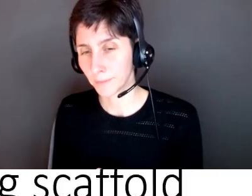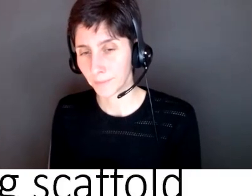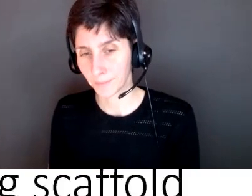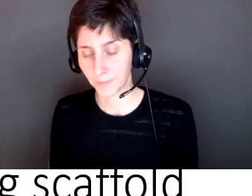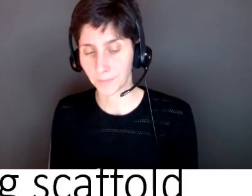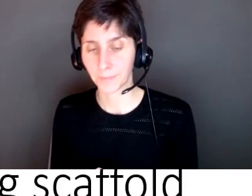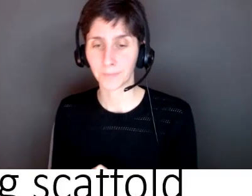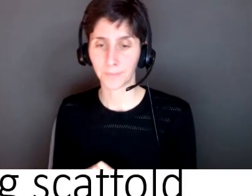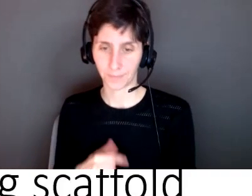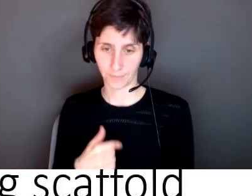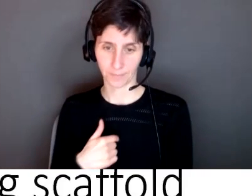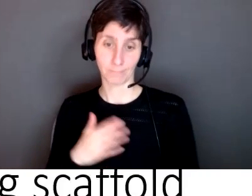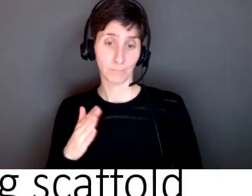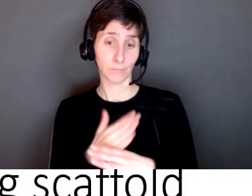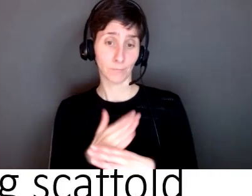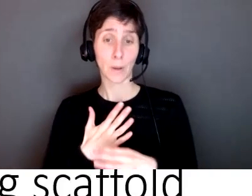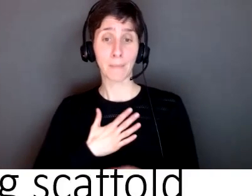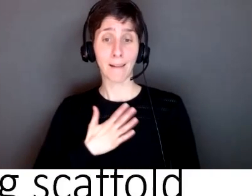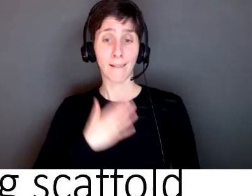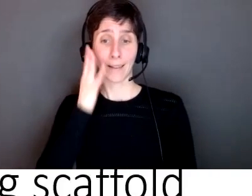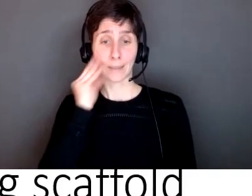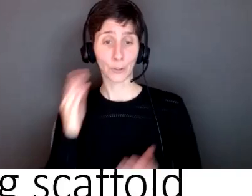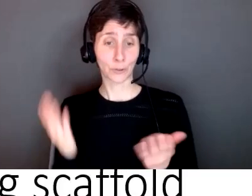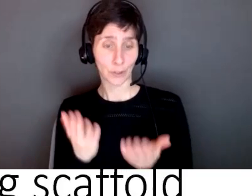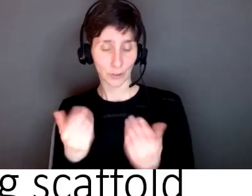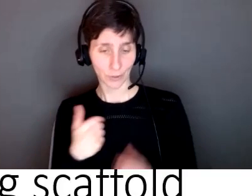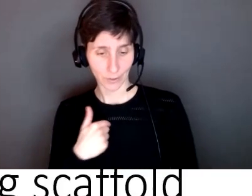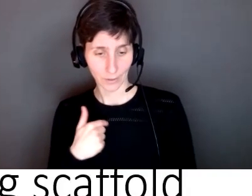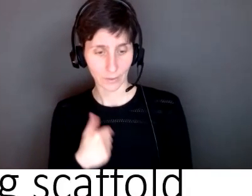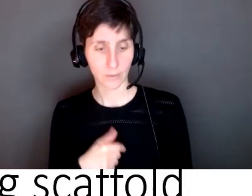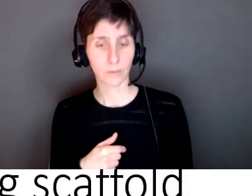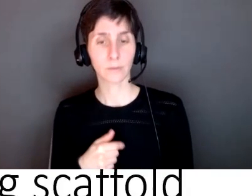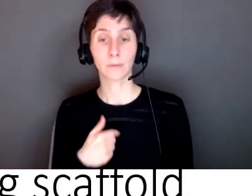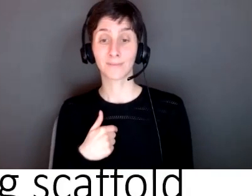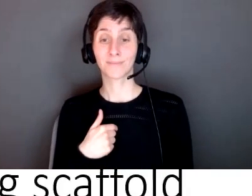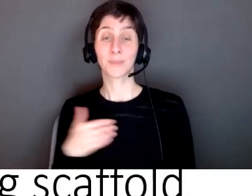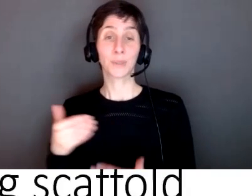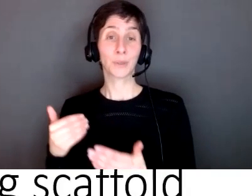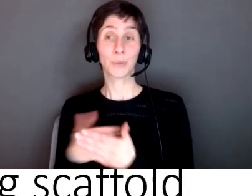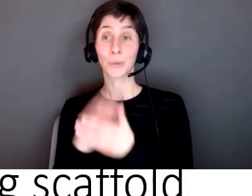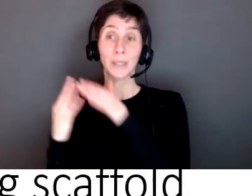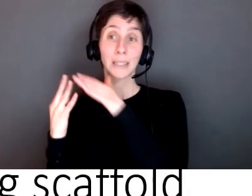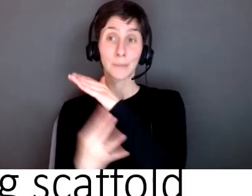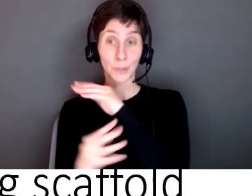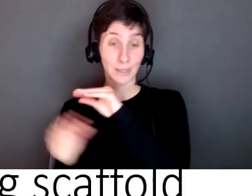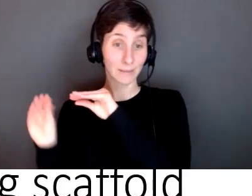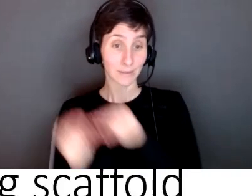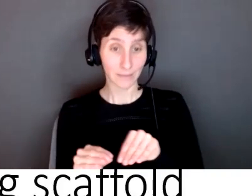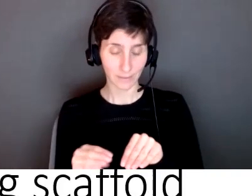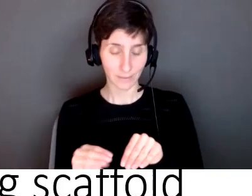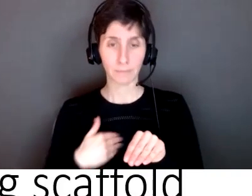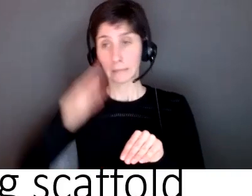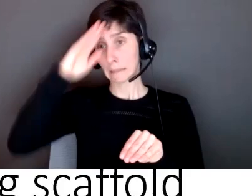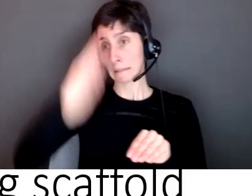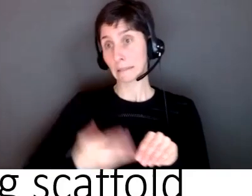uh yeah i just wanted to share my experience here um so as i'm also a new immigrant over here and my son is six years